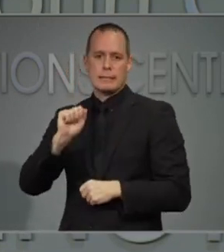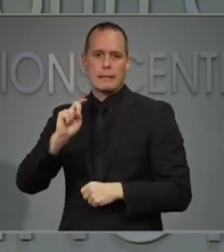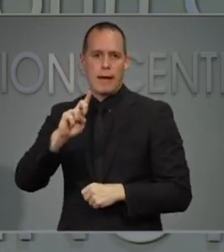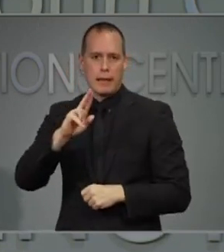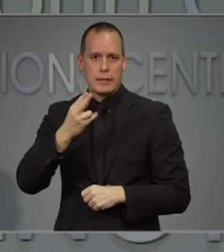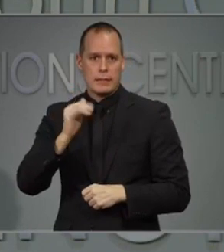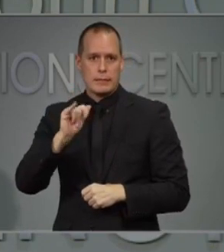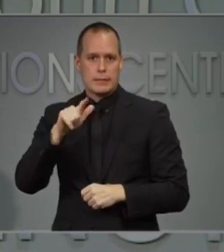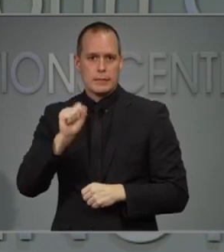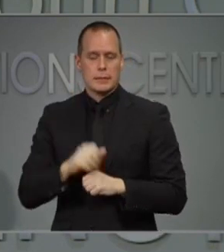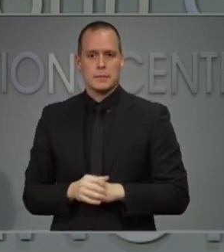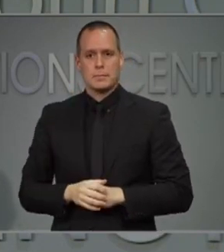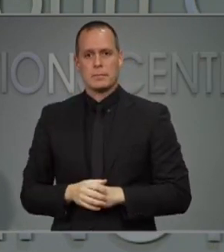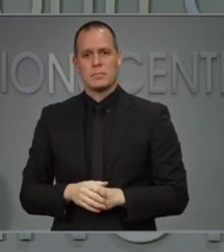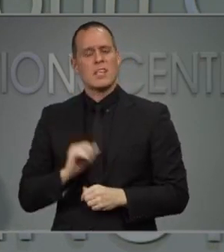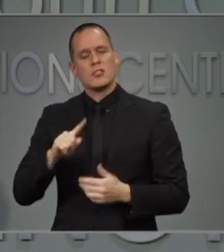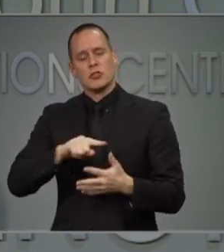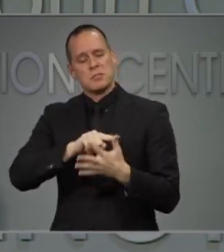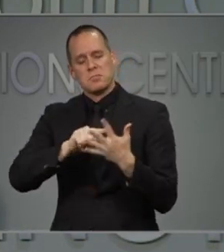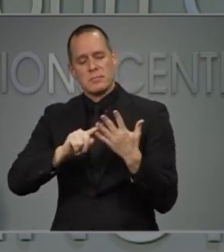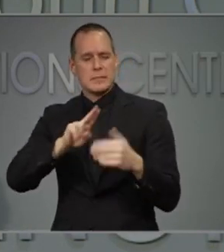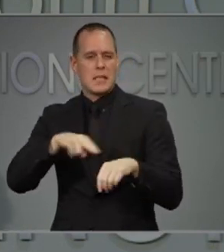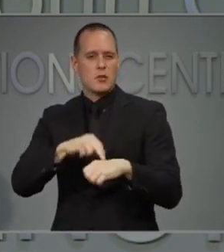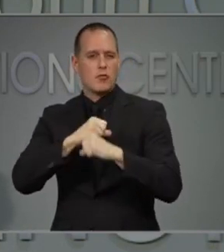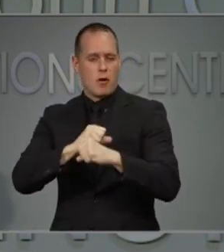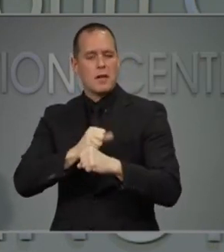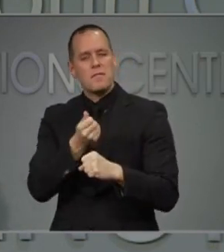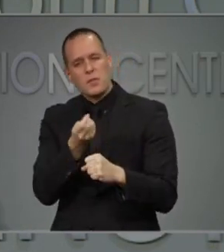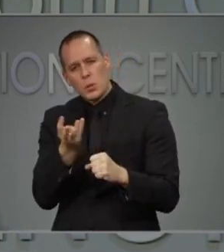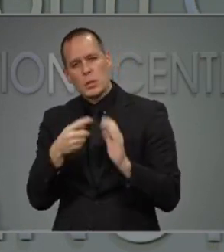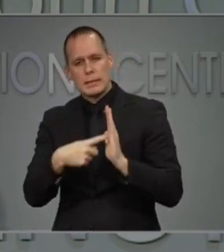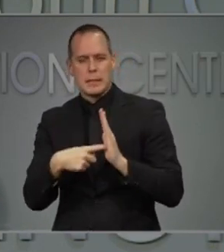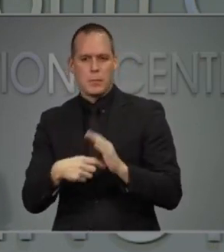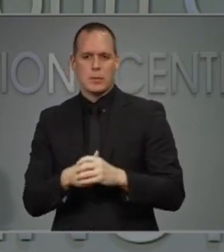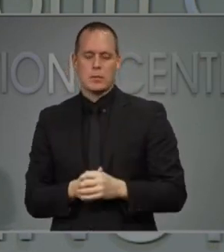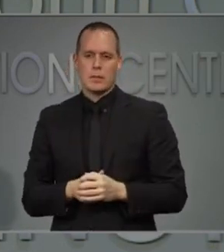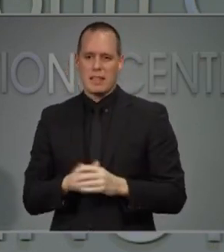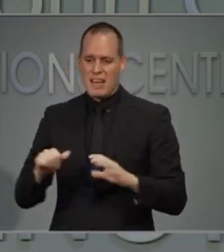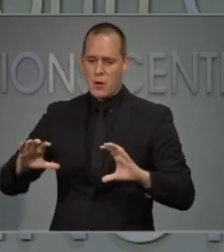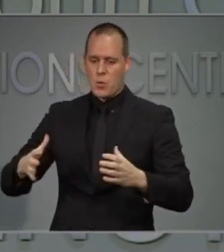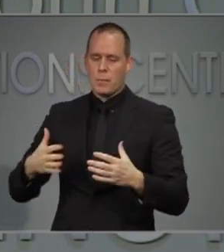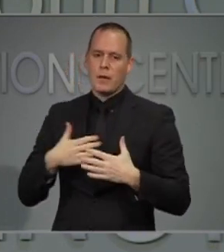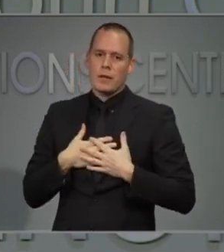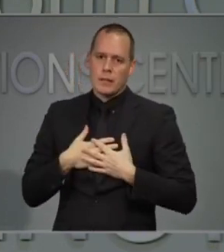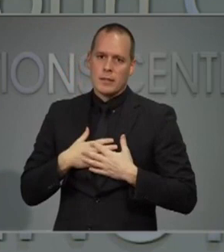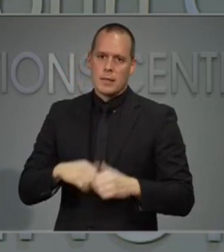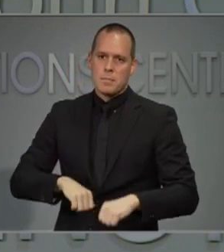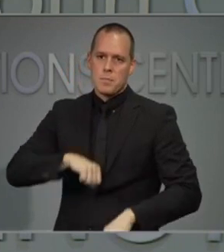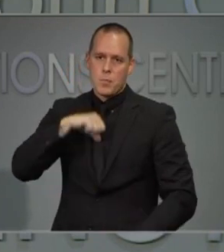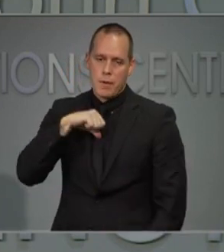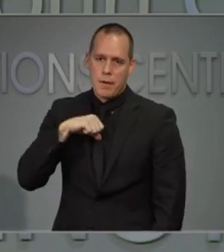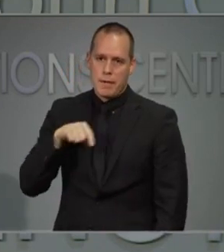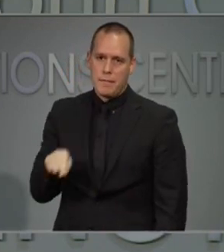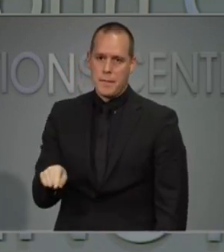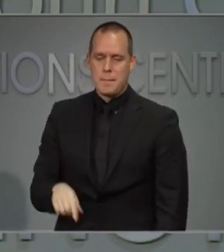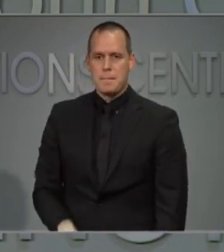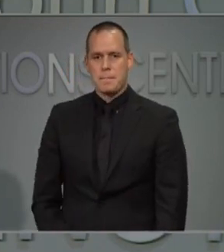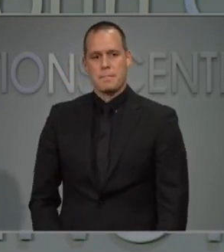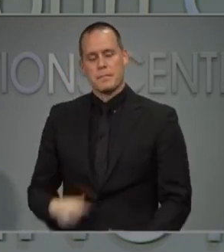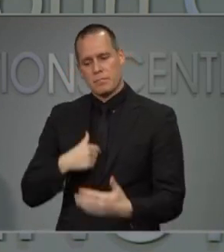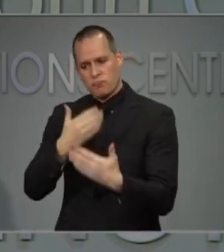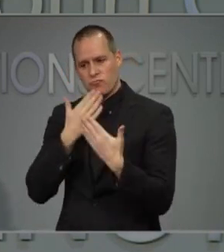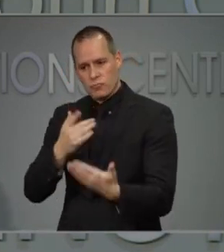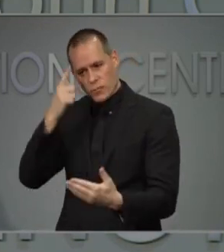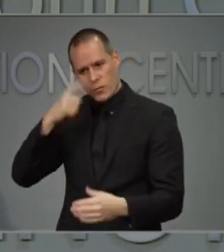These are just some of the examples of the work of our National Guard. I'm proud of them. I'm grateful for them, and I